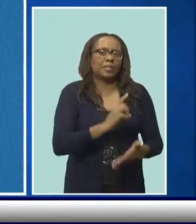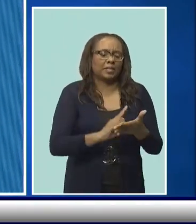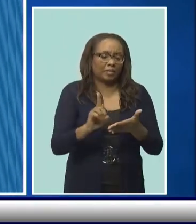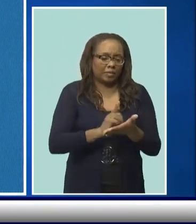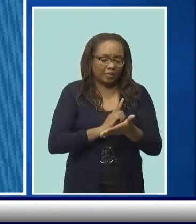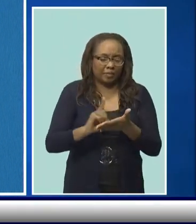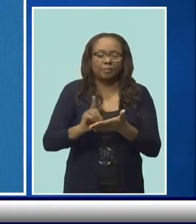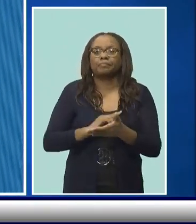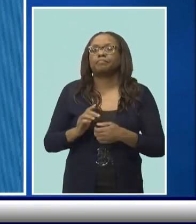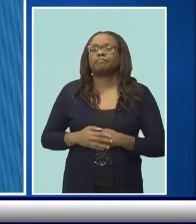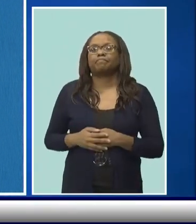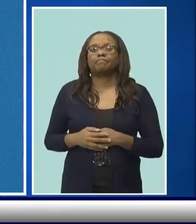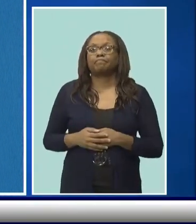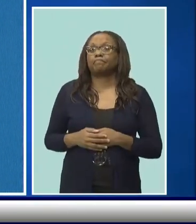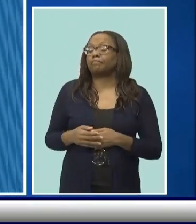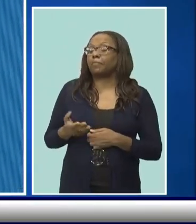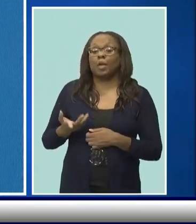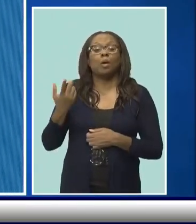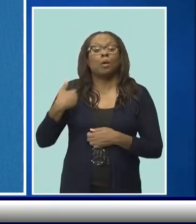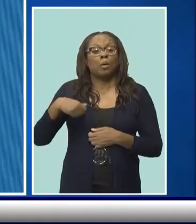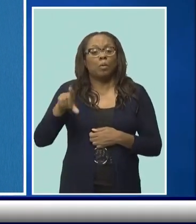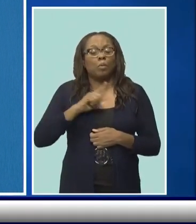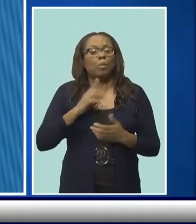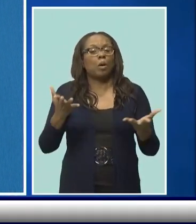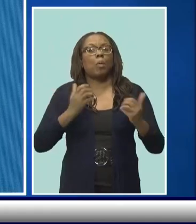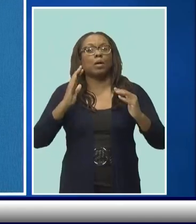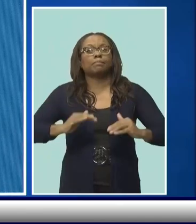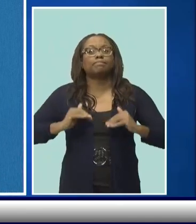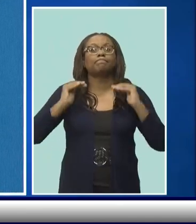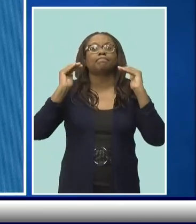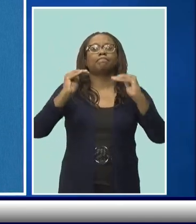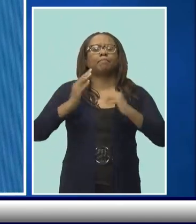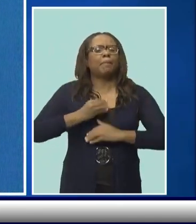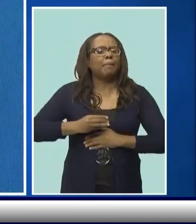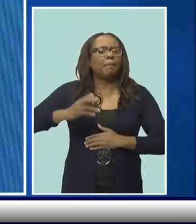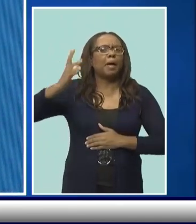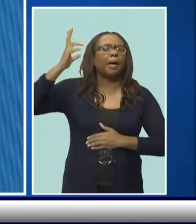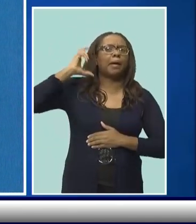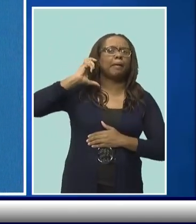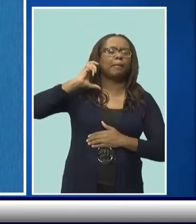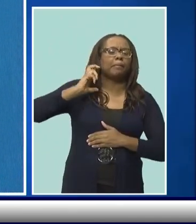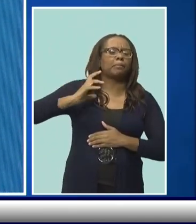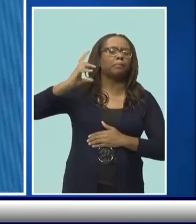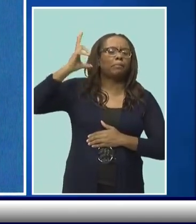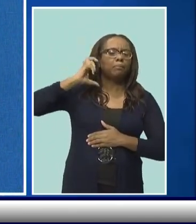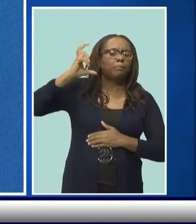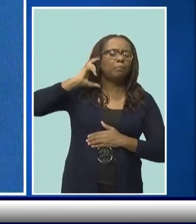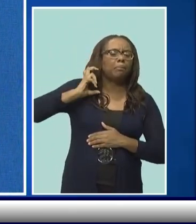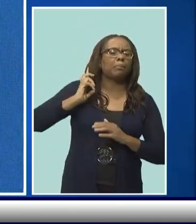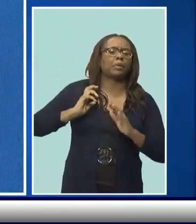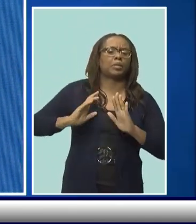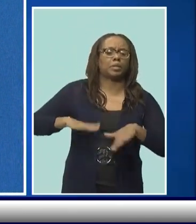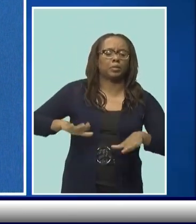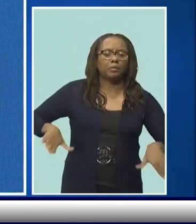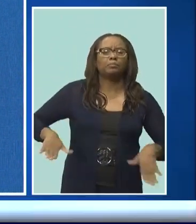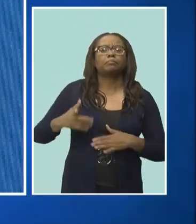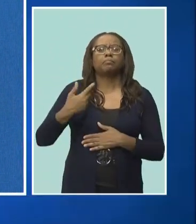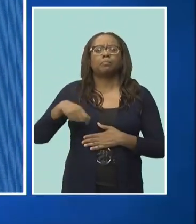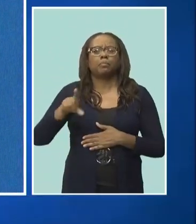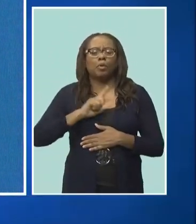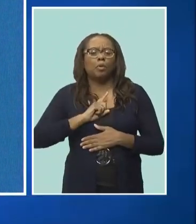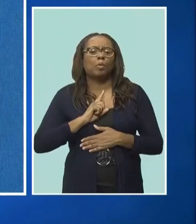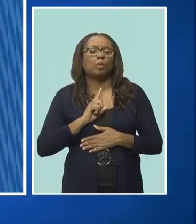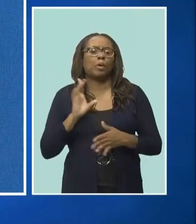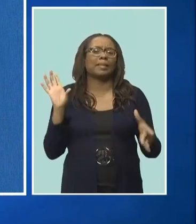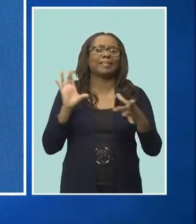UNICEF Eastern Caribbean, we wanted to elevate and hear children's voices. So we joined countries in running a